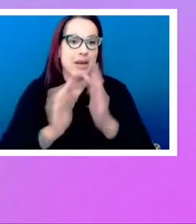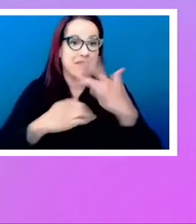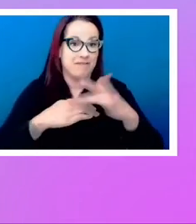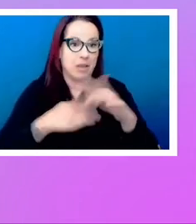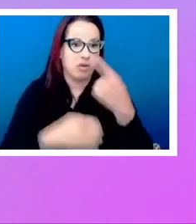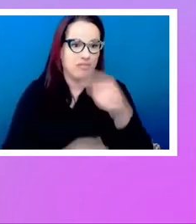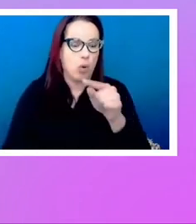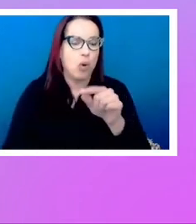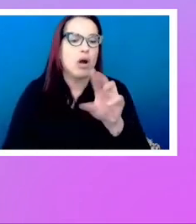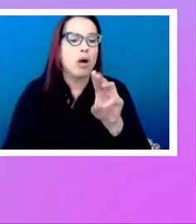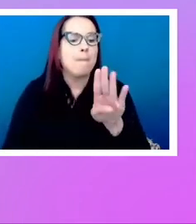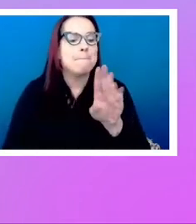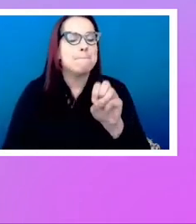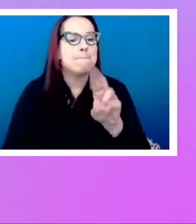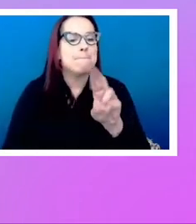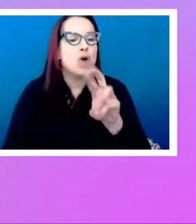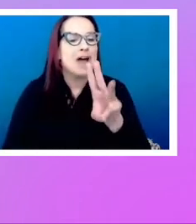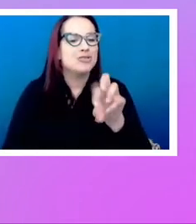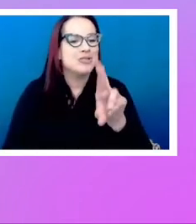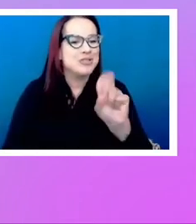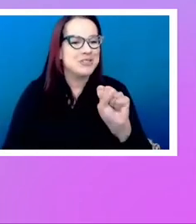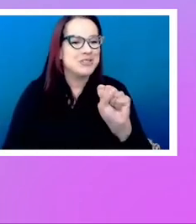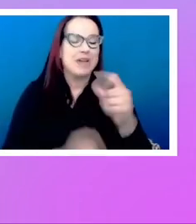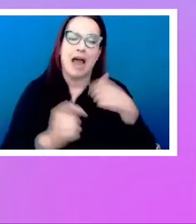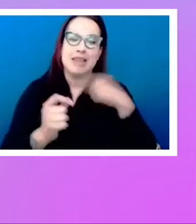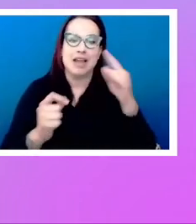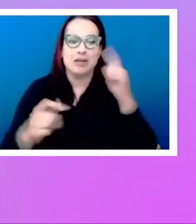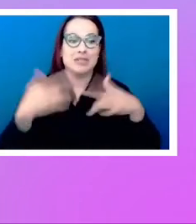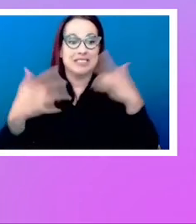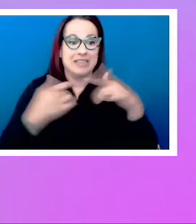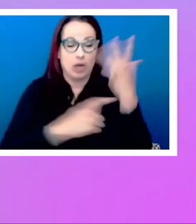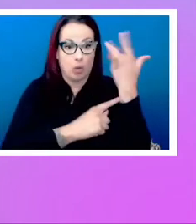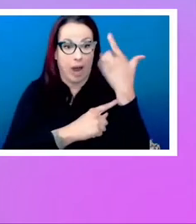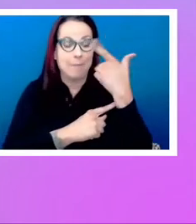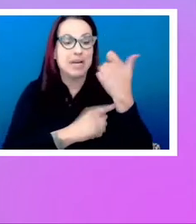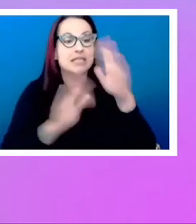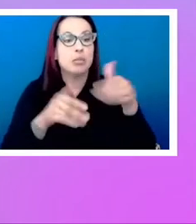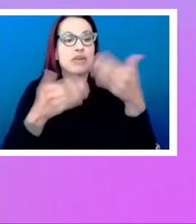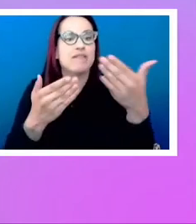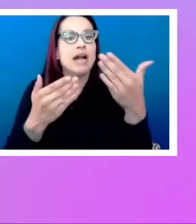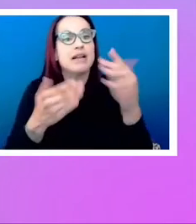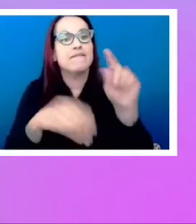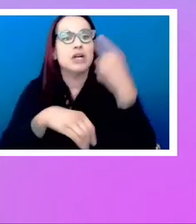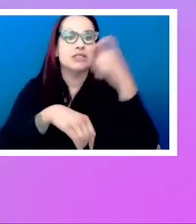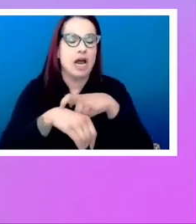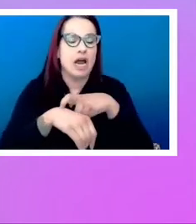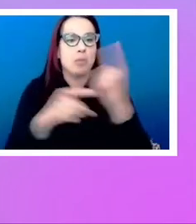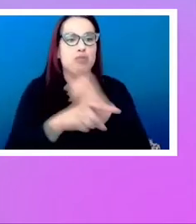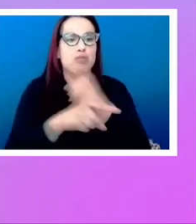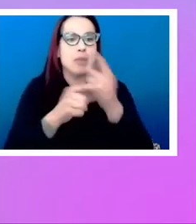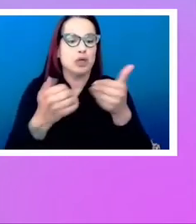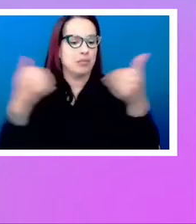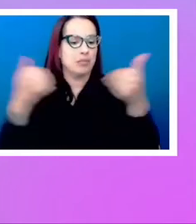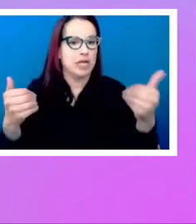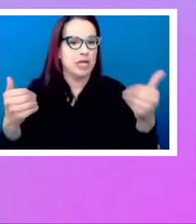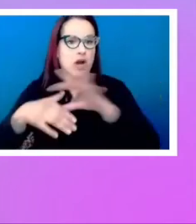was exciting was that it gave us for the first time a proper separation of content and presentation.